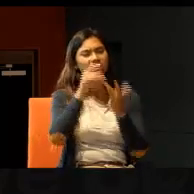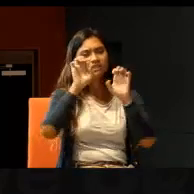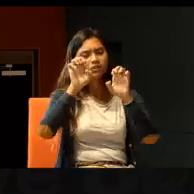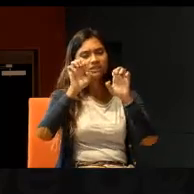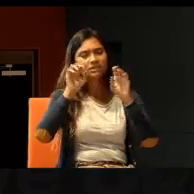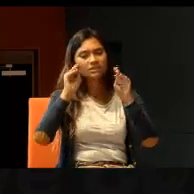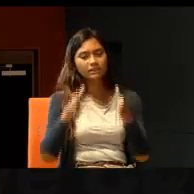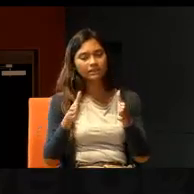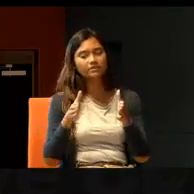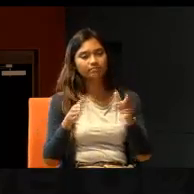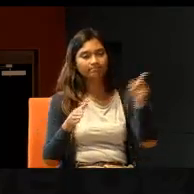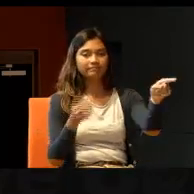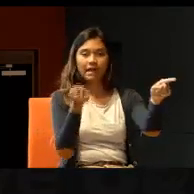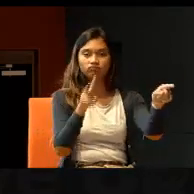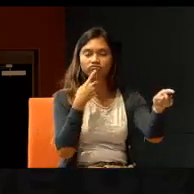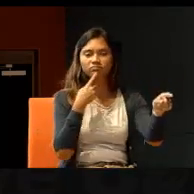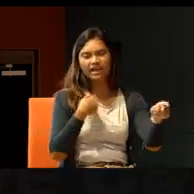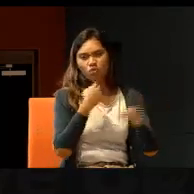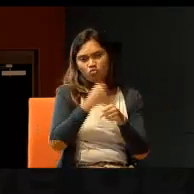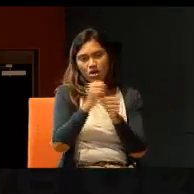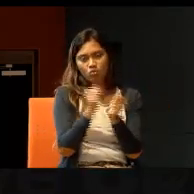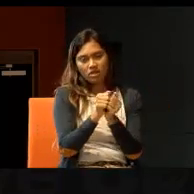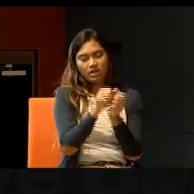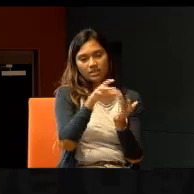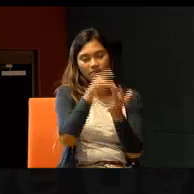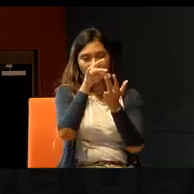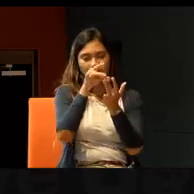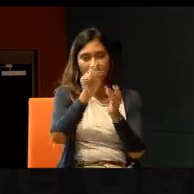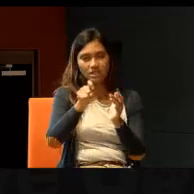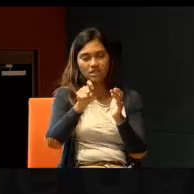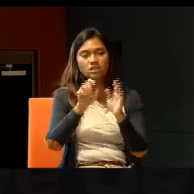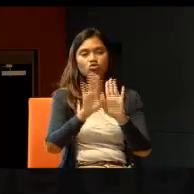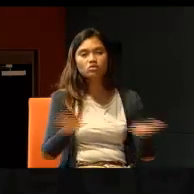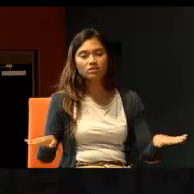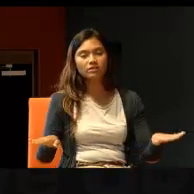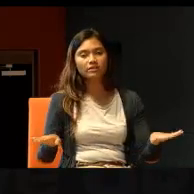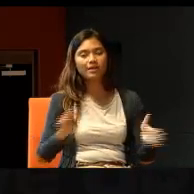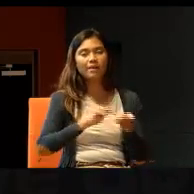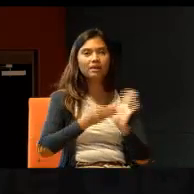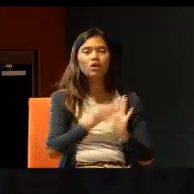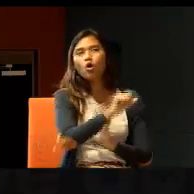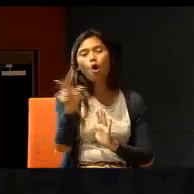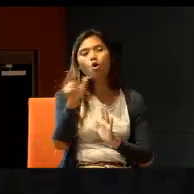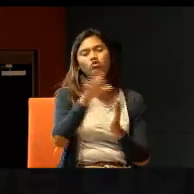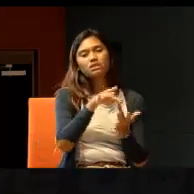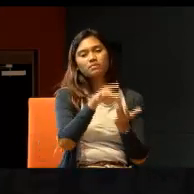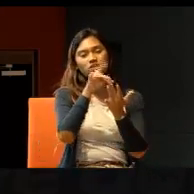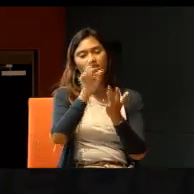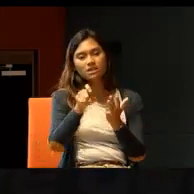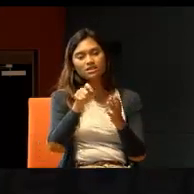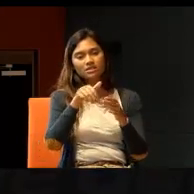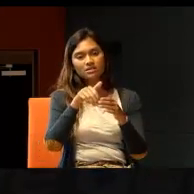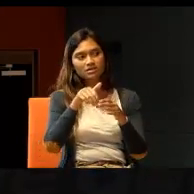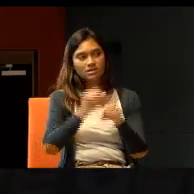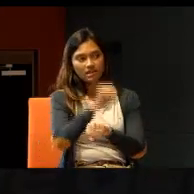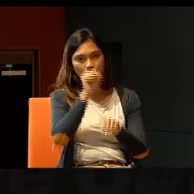work with special needs children, in this case, deaf children. So, all special schools in Singapore, are run by